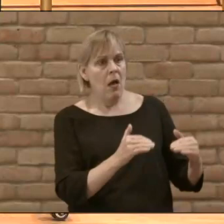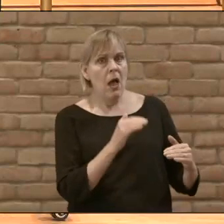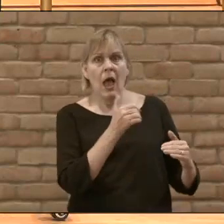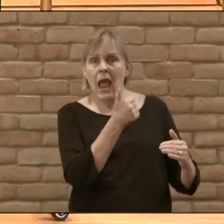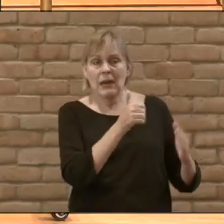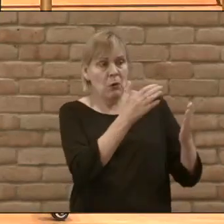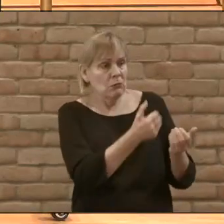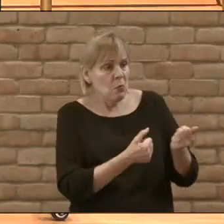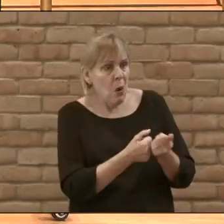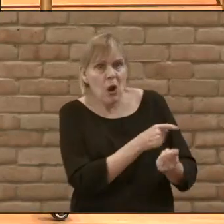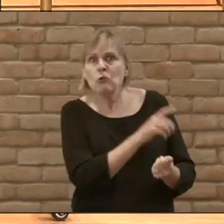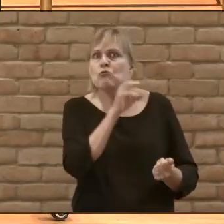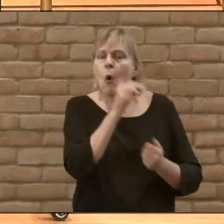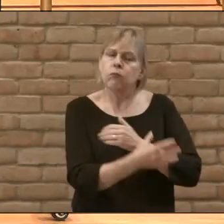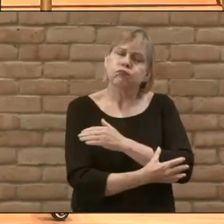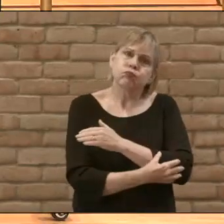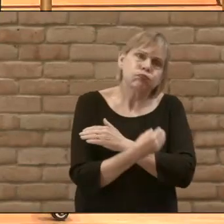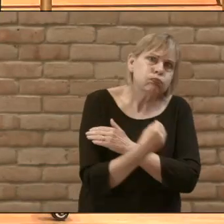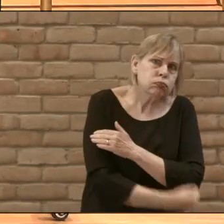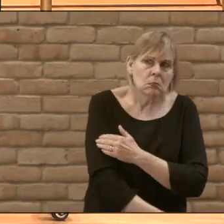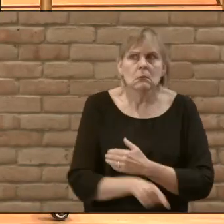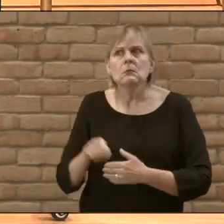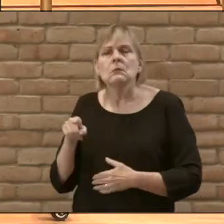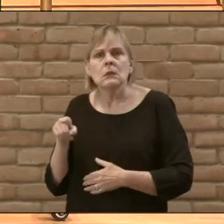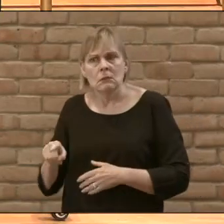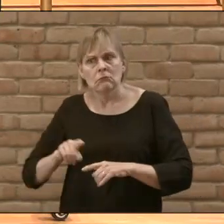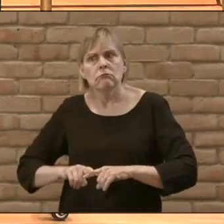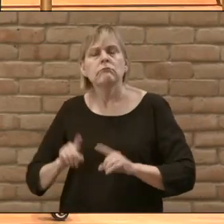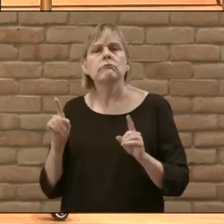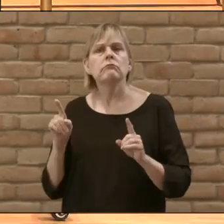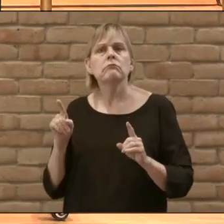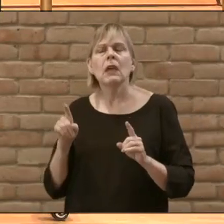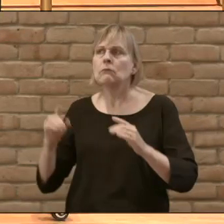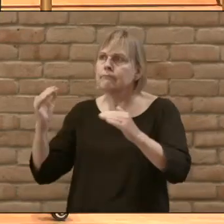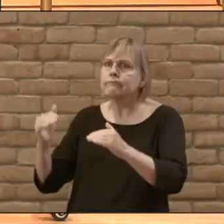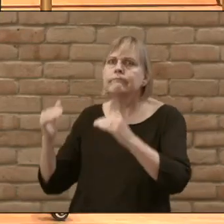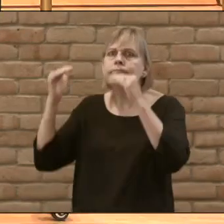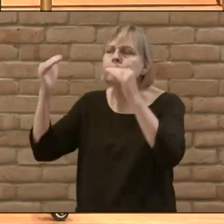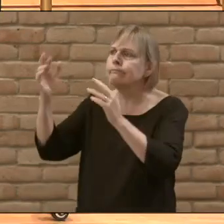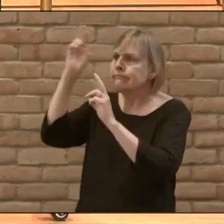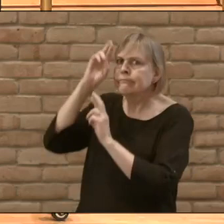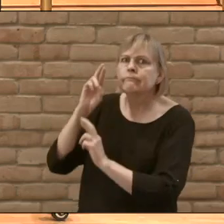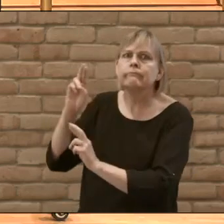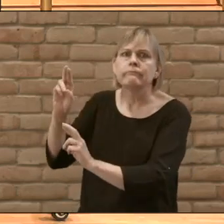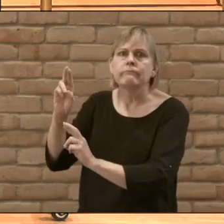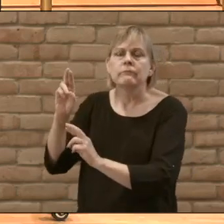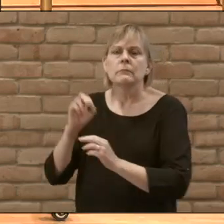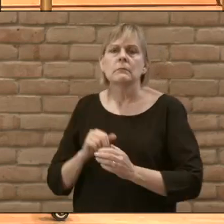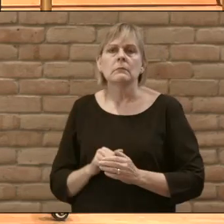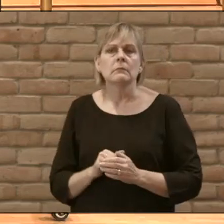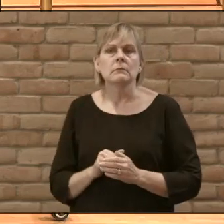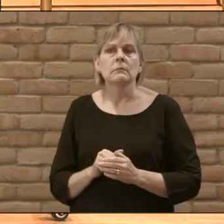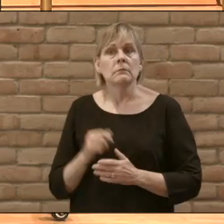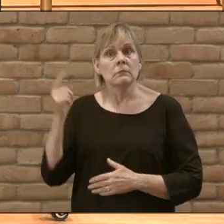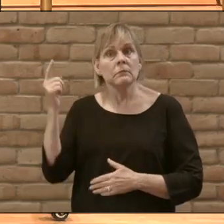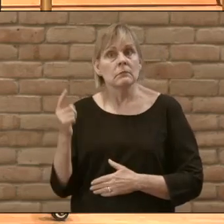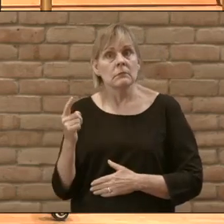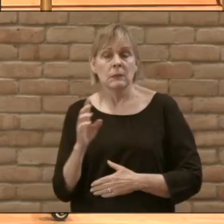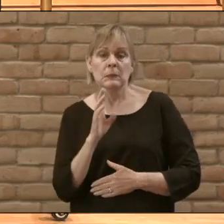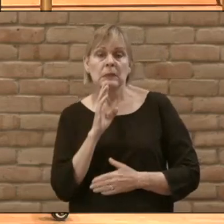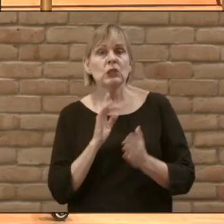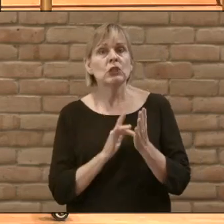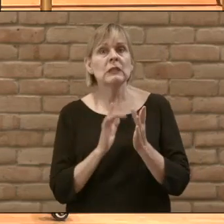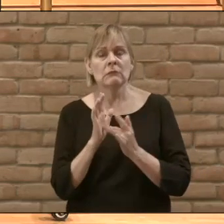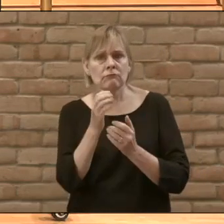for her and she was poor, whereas Jairus was powerful, respected, and he was there speaking to Jesus,